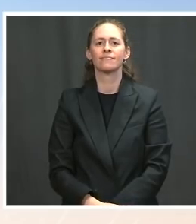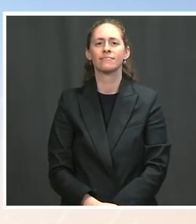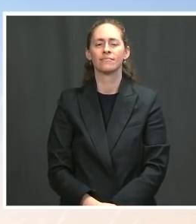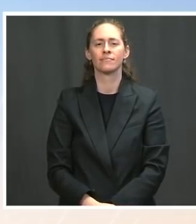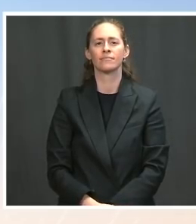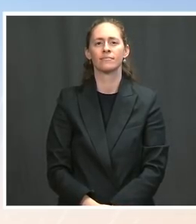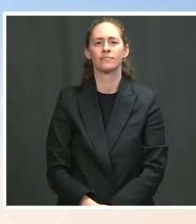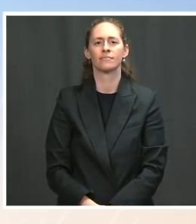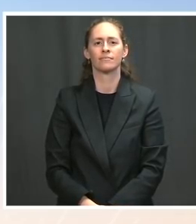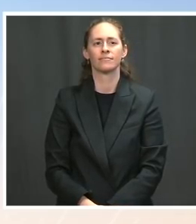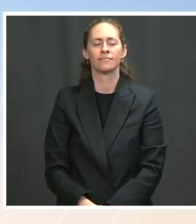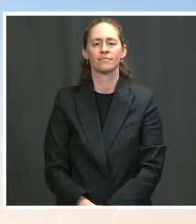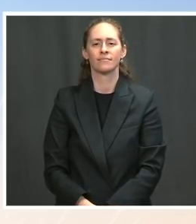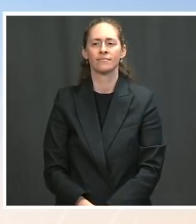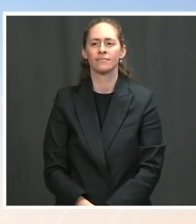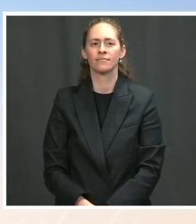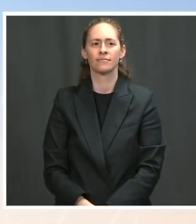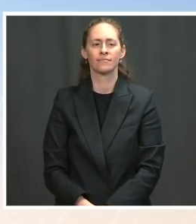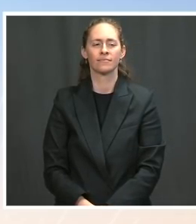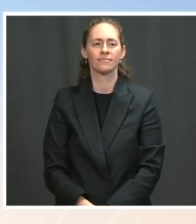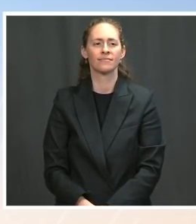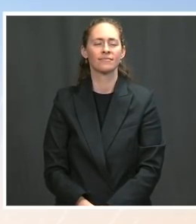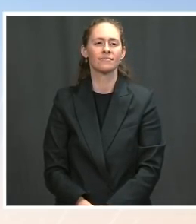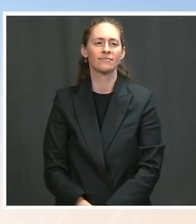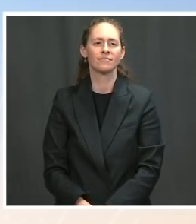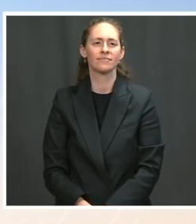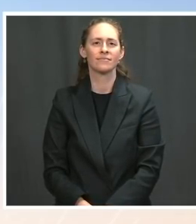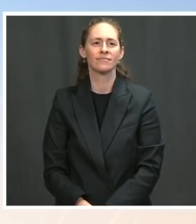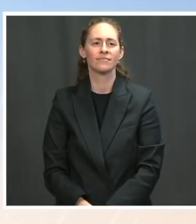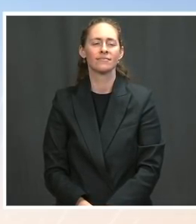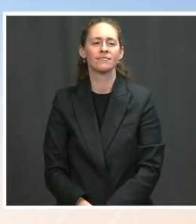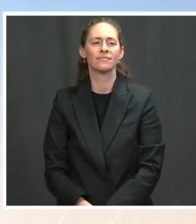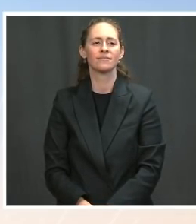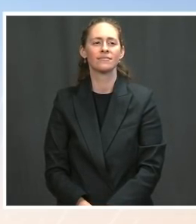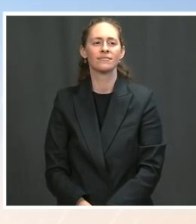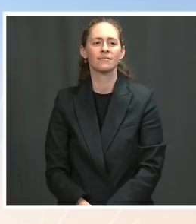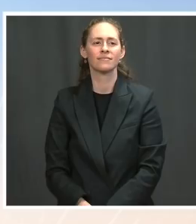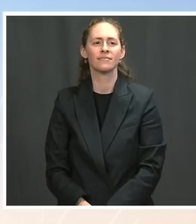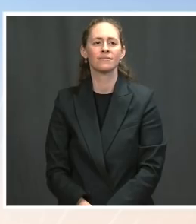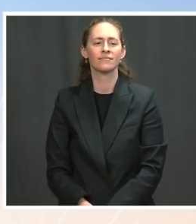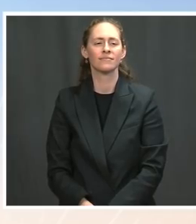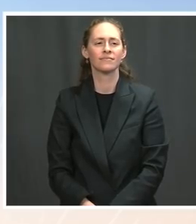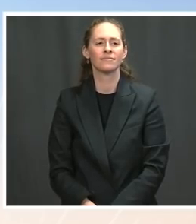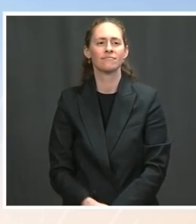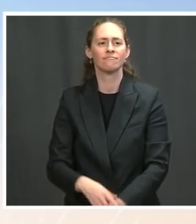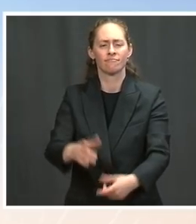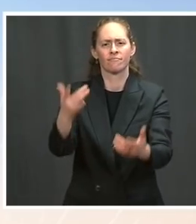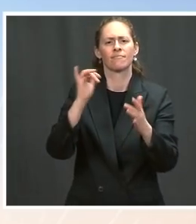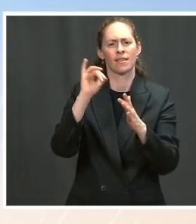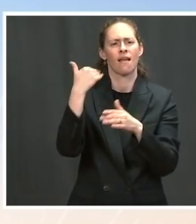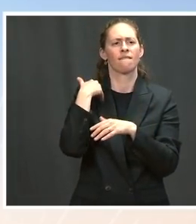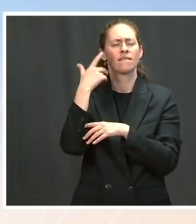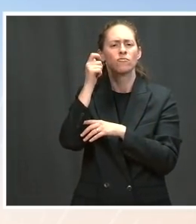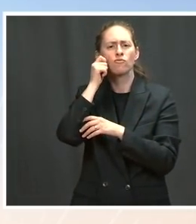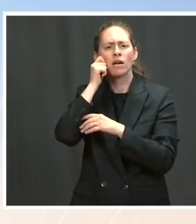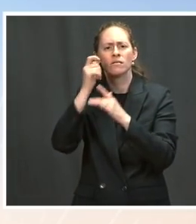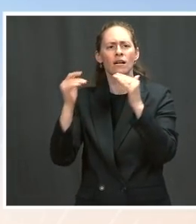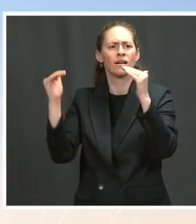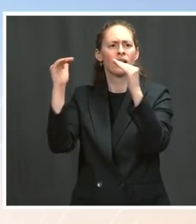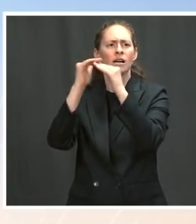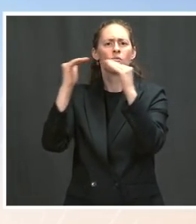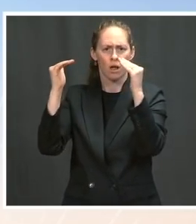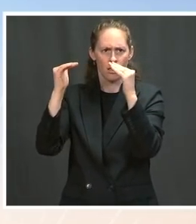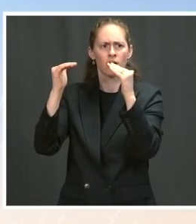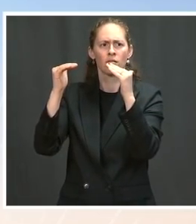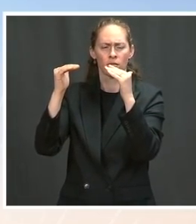of a number of components of our racial equity agenda is under her purview. And I can certainly check if she's been a part of those meetings.